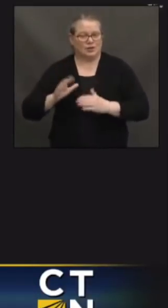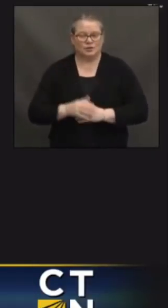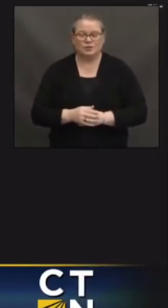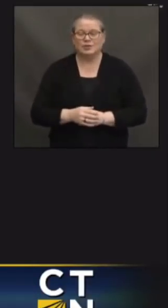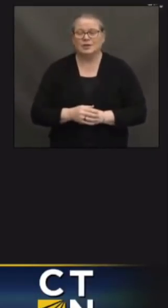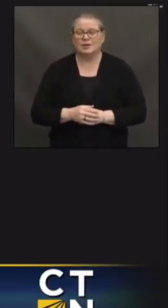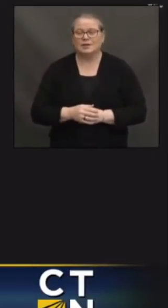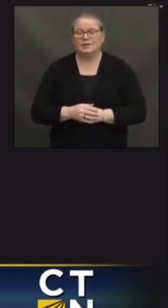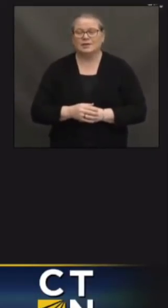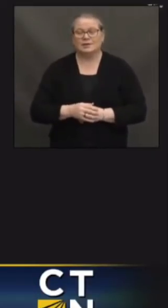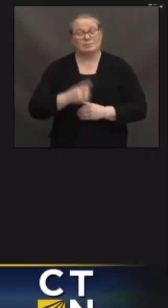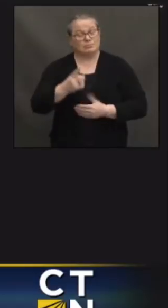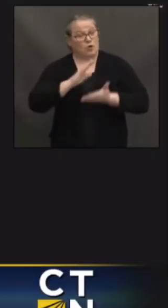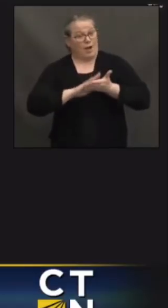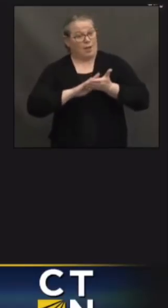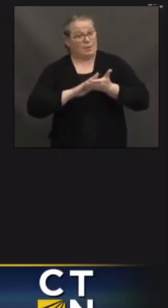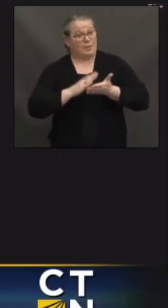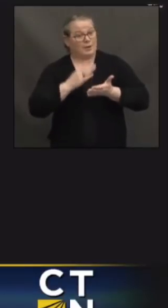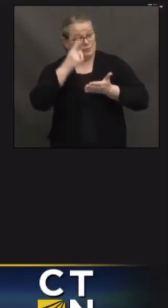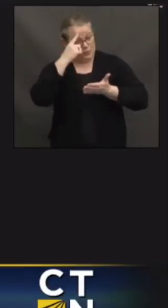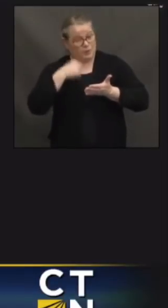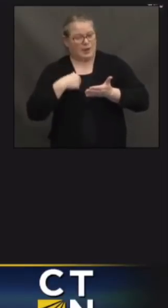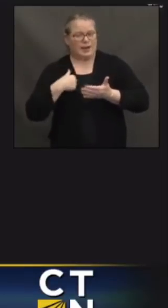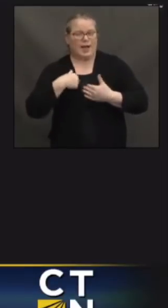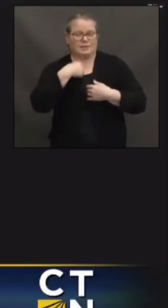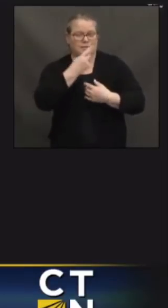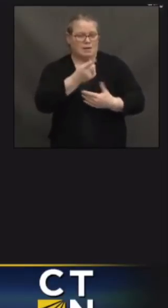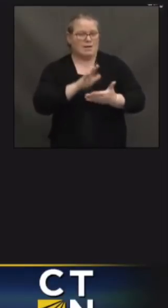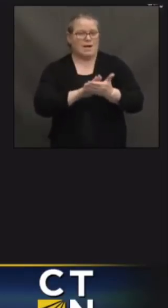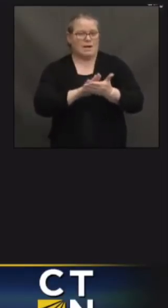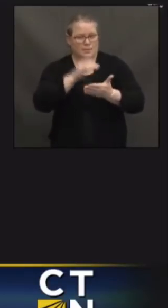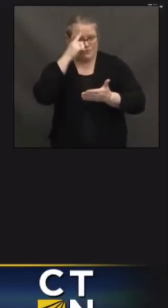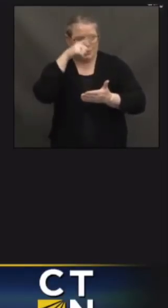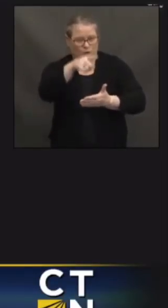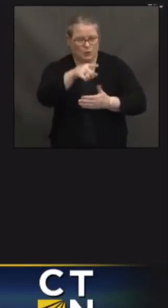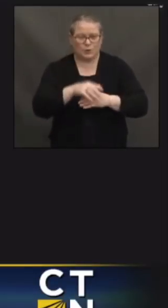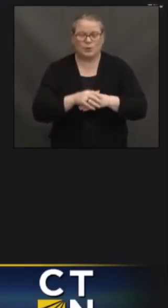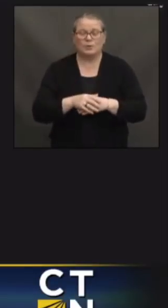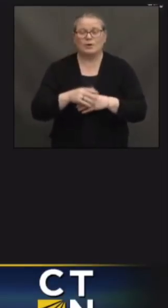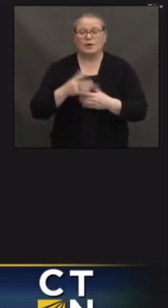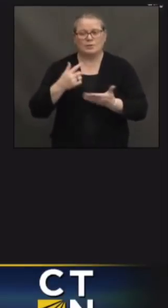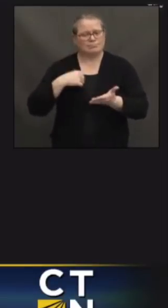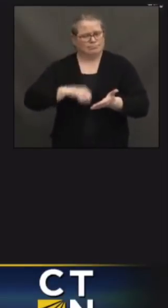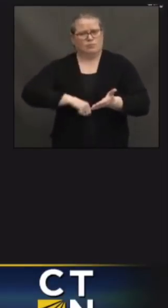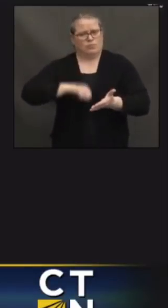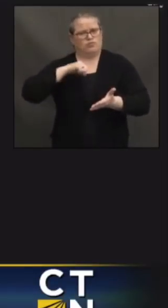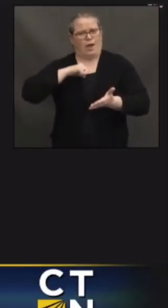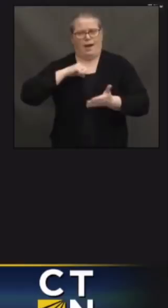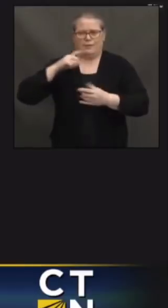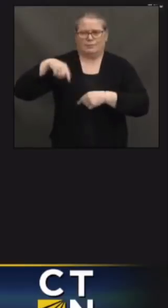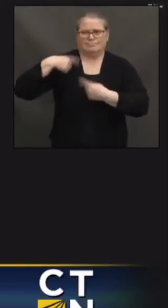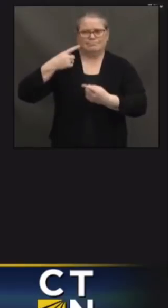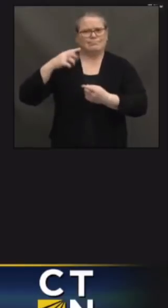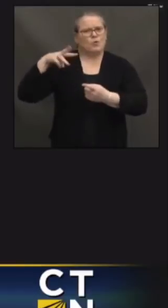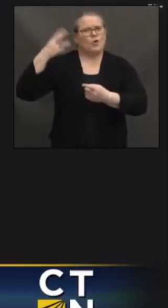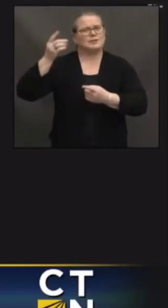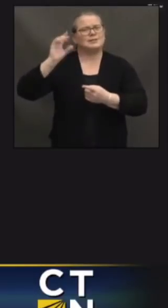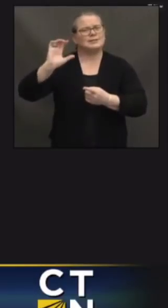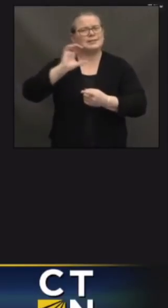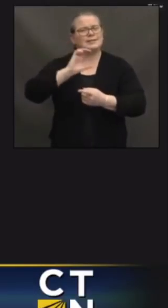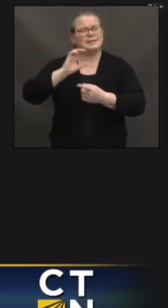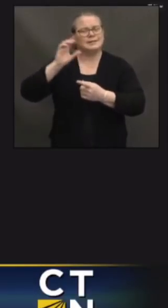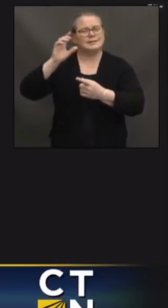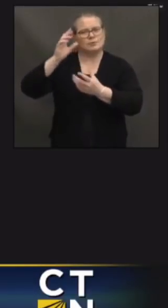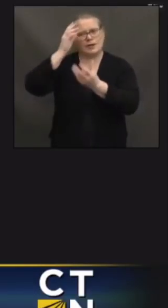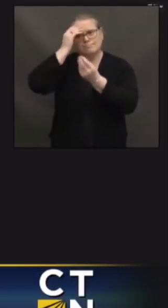Obviously, we, you know, have been very proud to be able to tell Connecticut's story over the course of this pandemic.